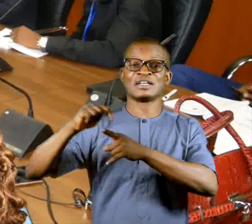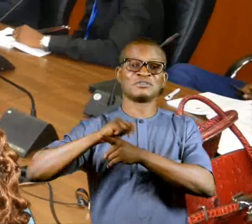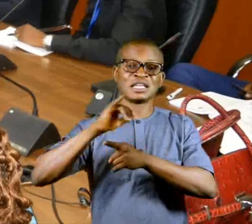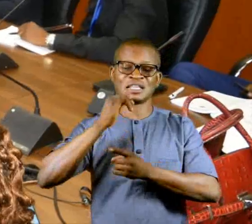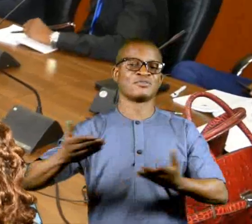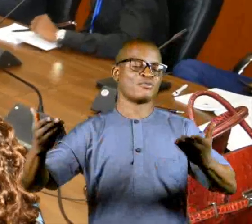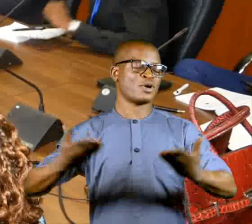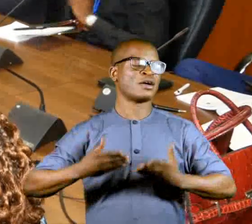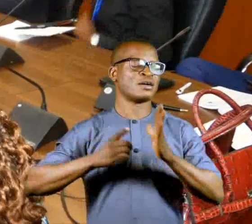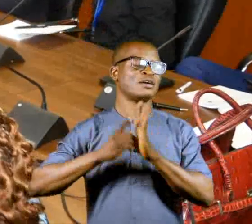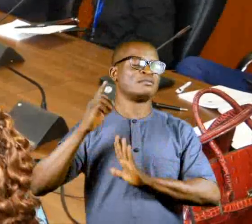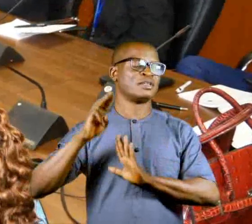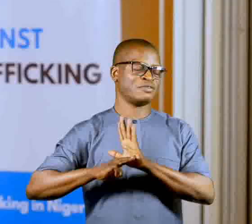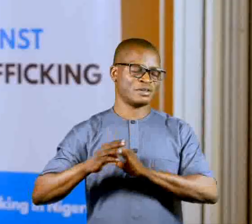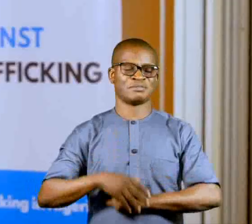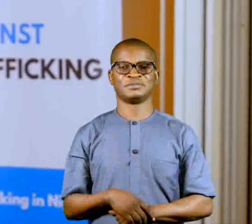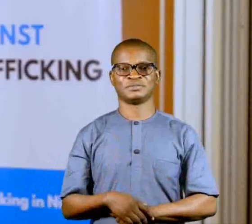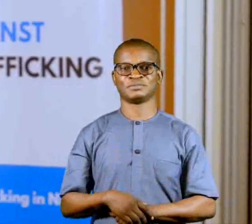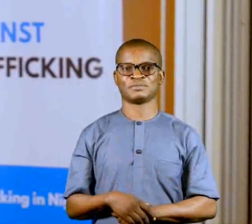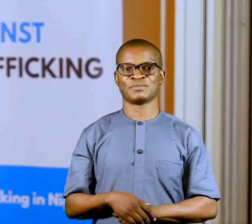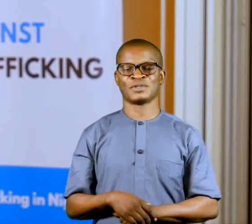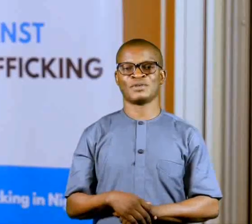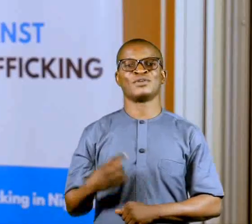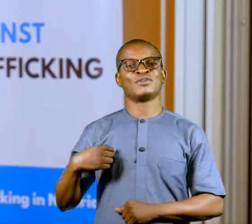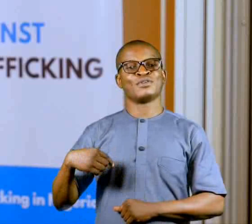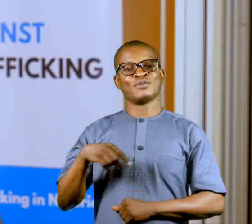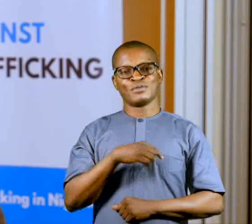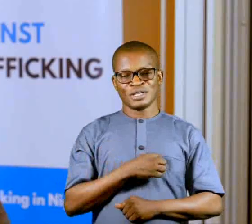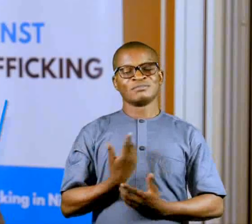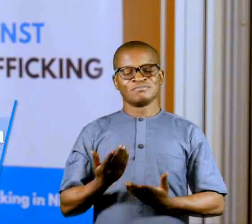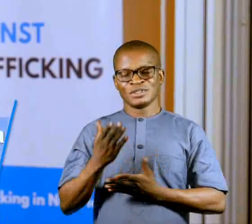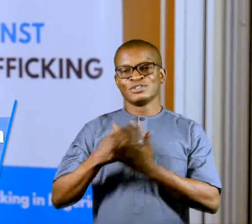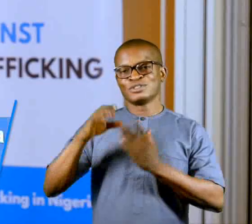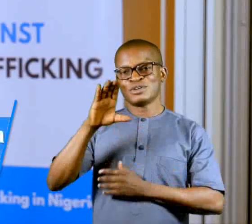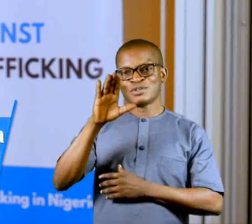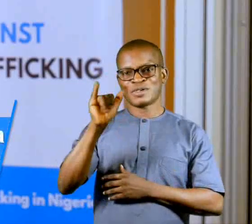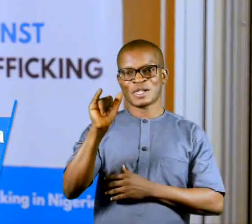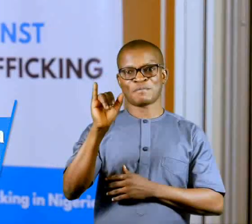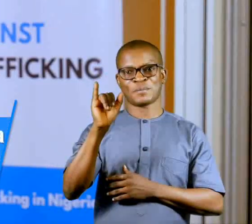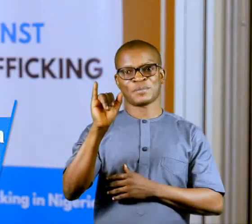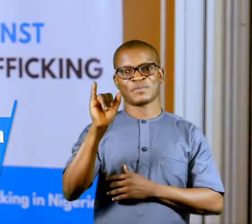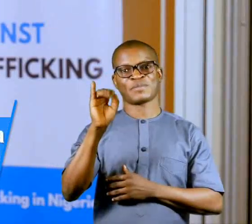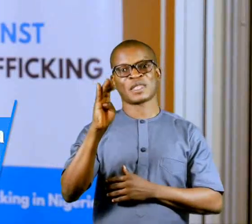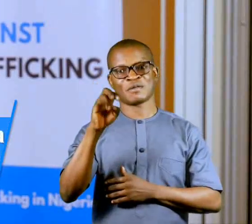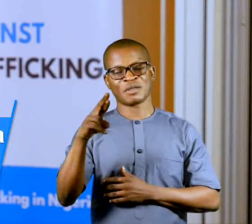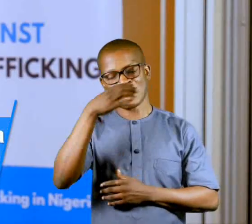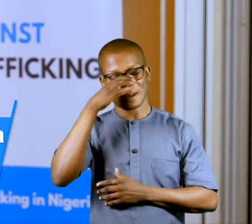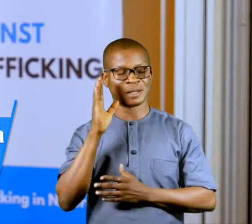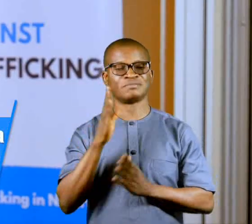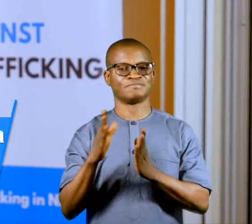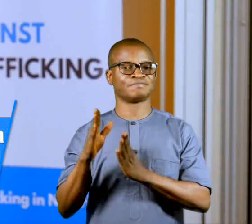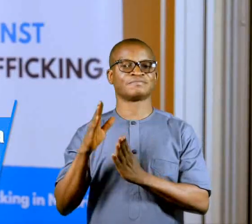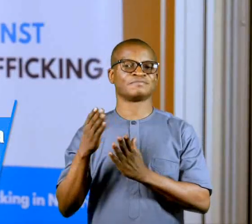the training is a welcome development. We're with the setting of the cyber crime tax team by the director